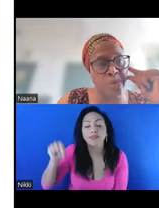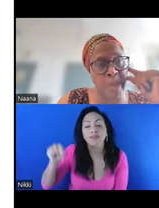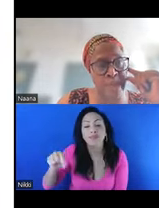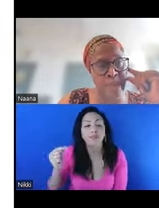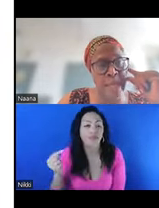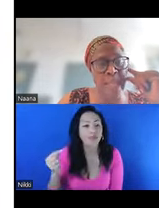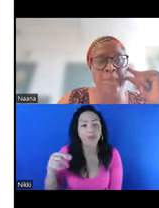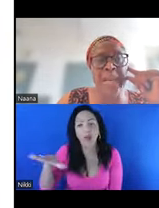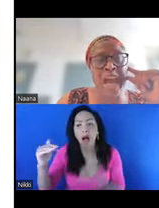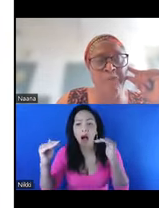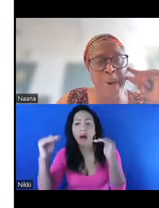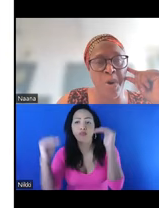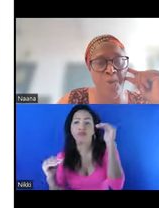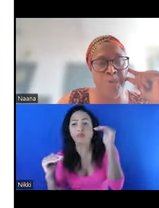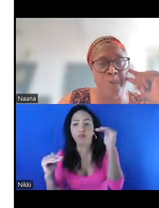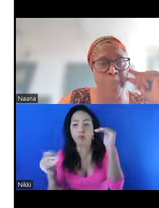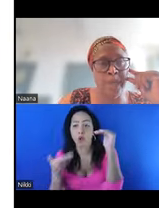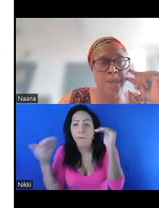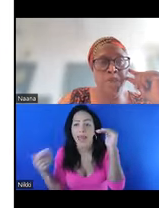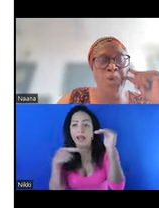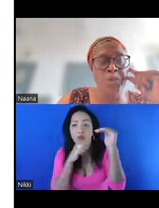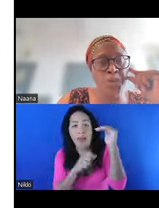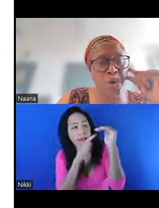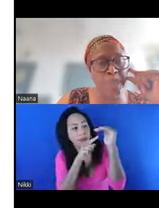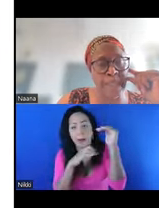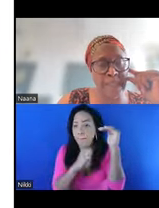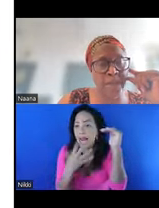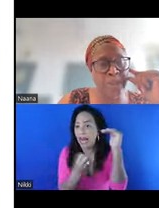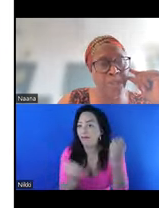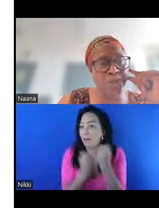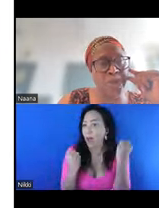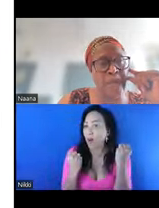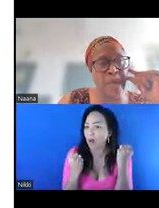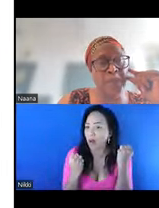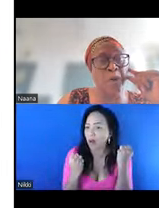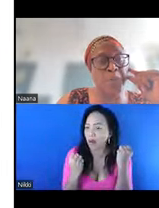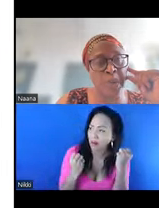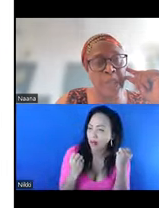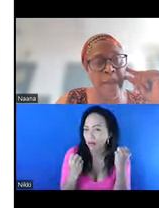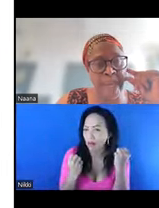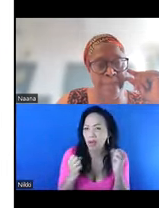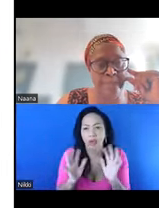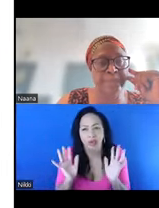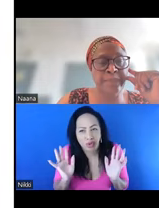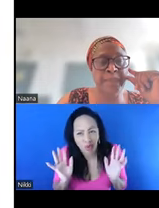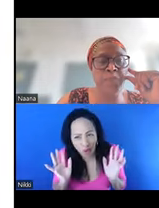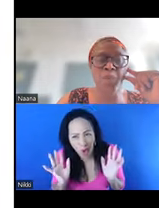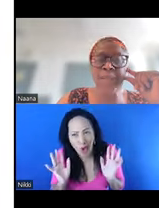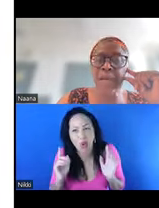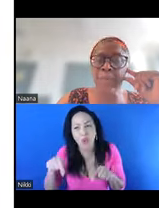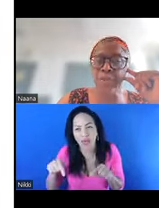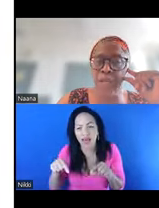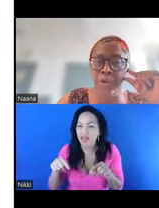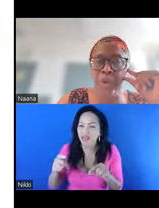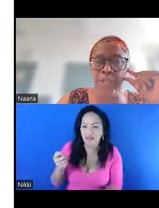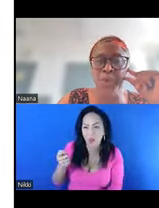unequal to men, and that men have power over women. So we do so much in order to support men. So